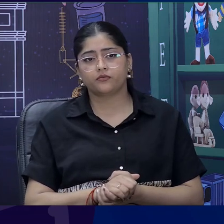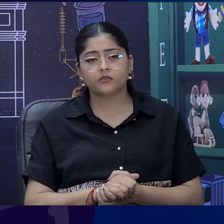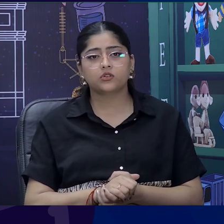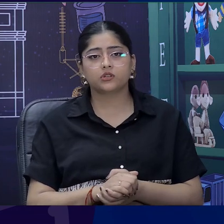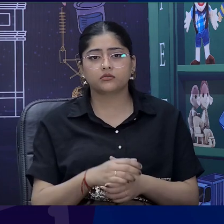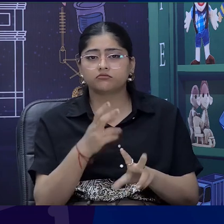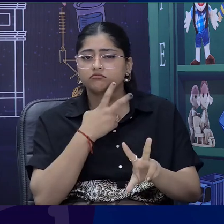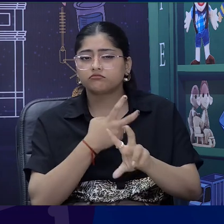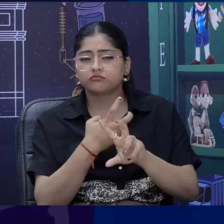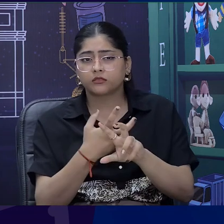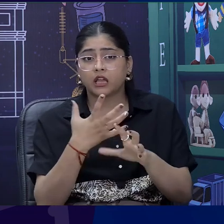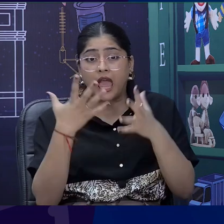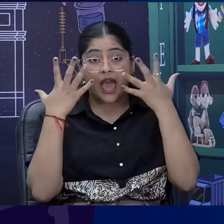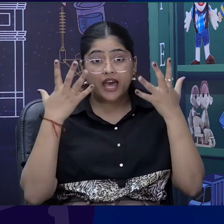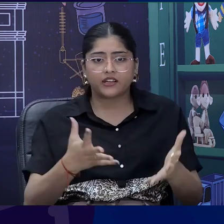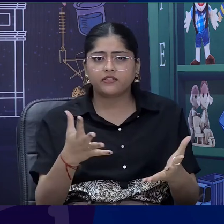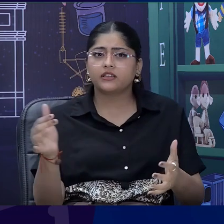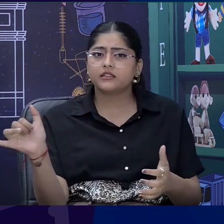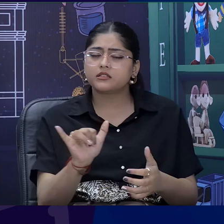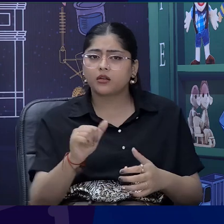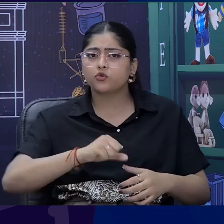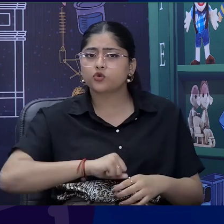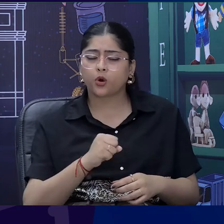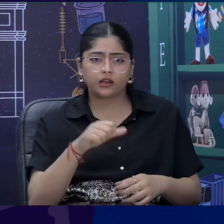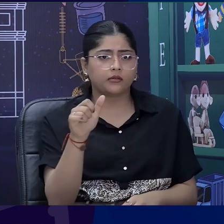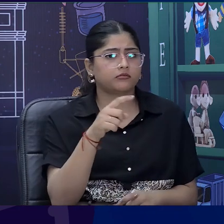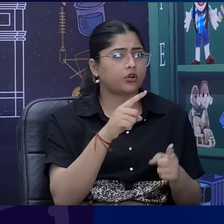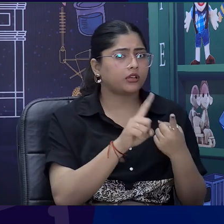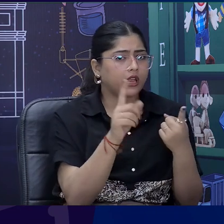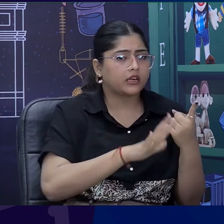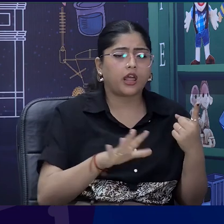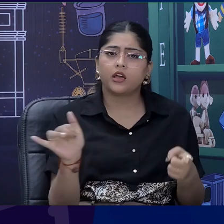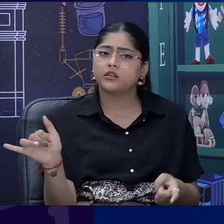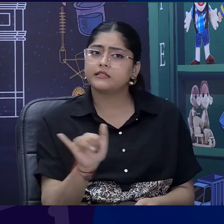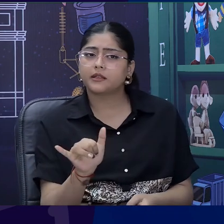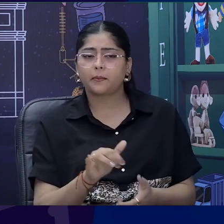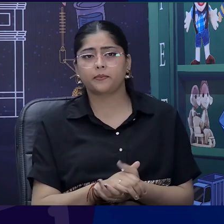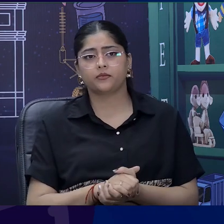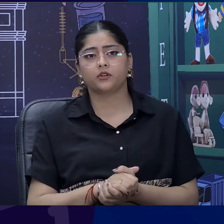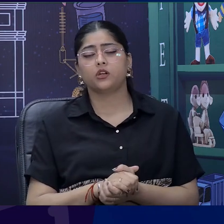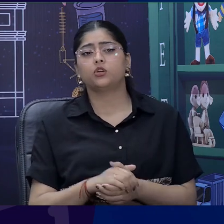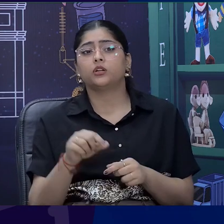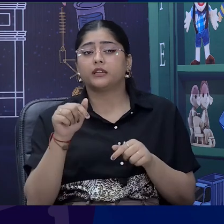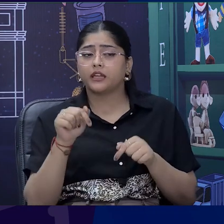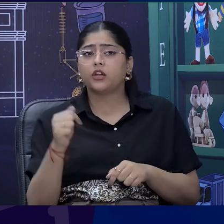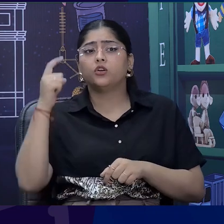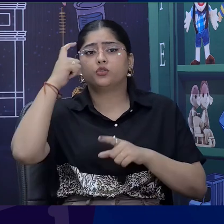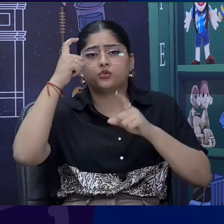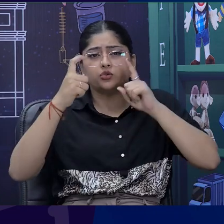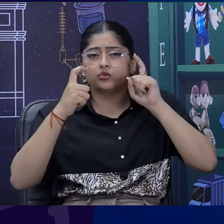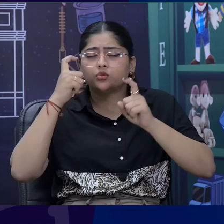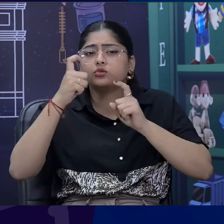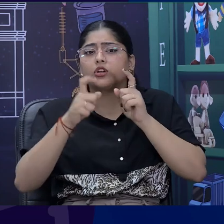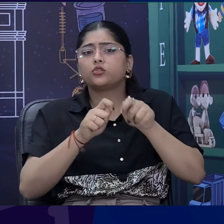So, such question. everything was same there also that is why he stood in his shoes and he wondered